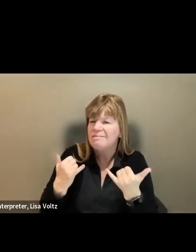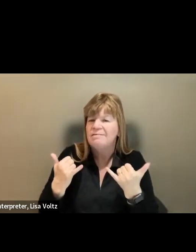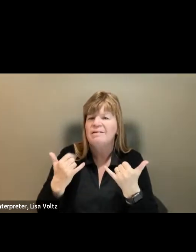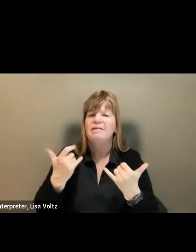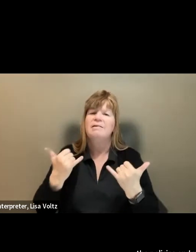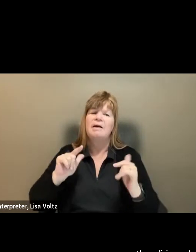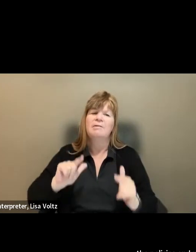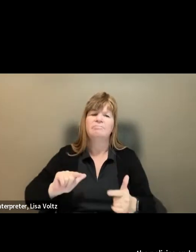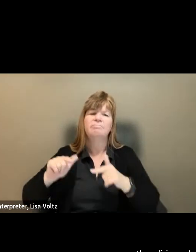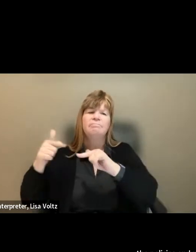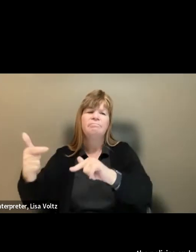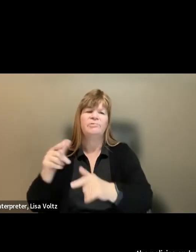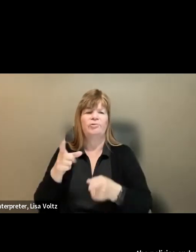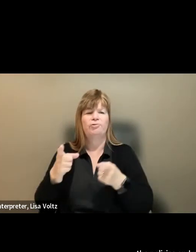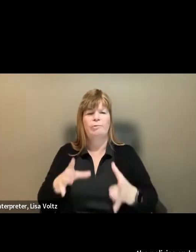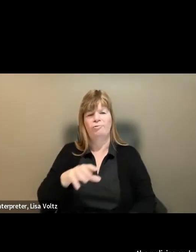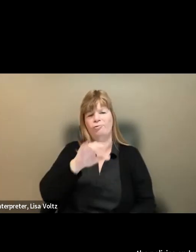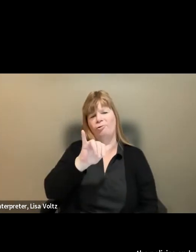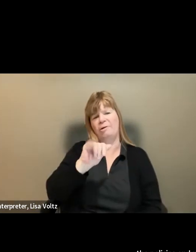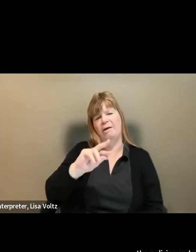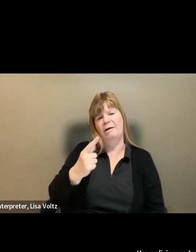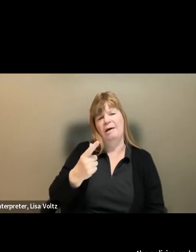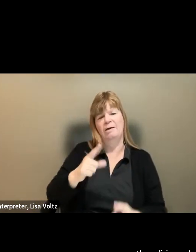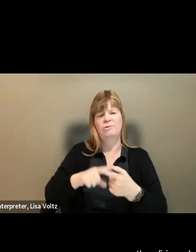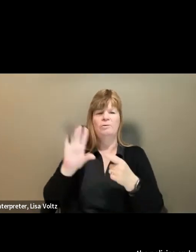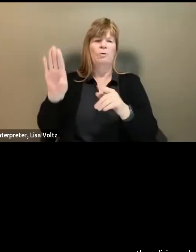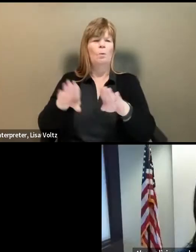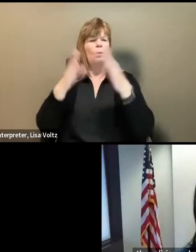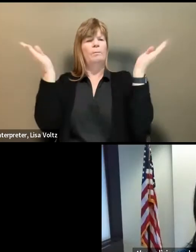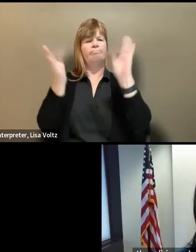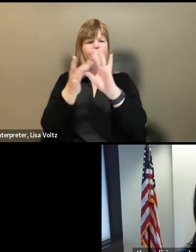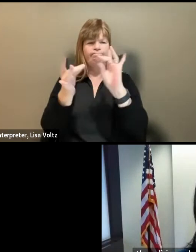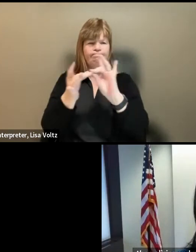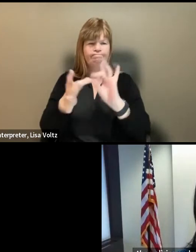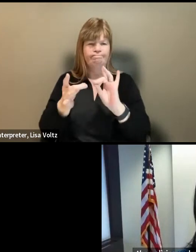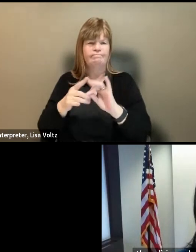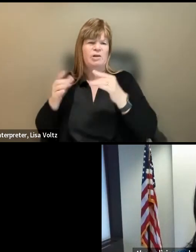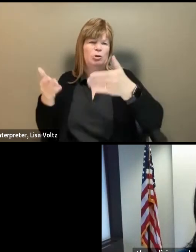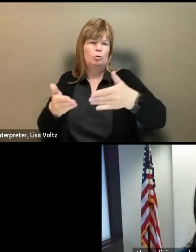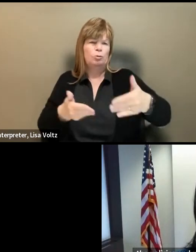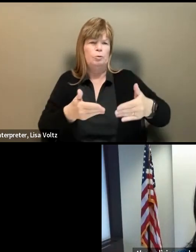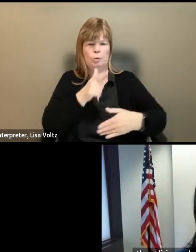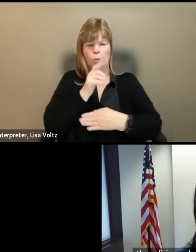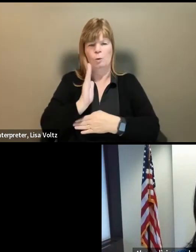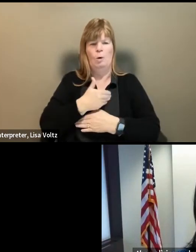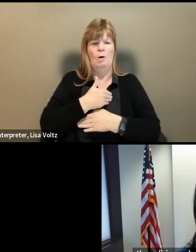turn it over to Director Yang to deliver her opening remarks and introduce our speakers.